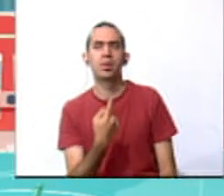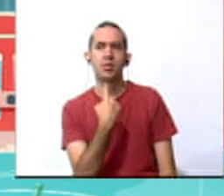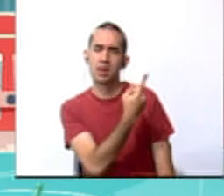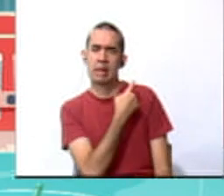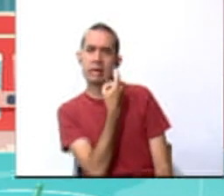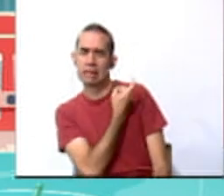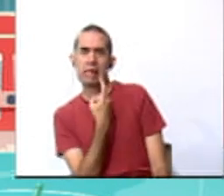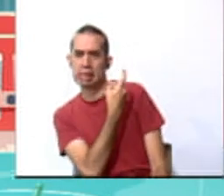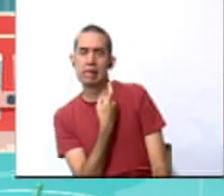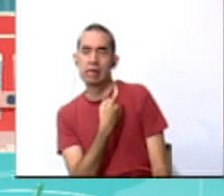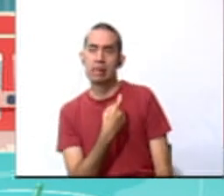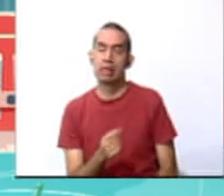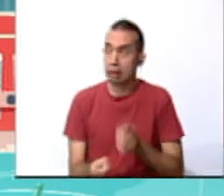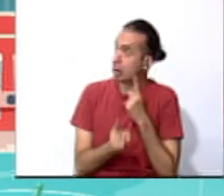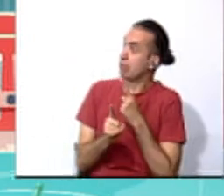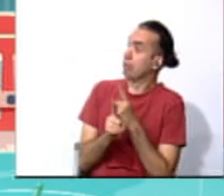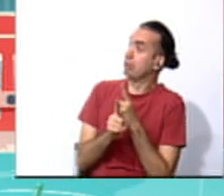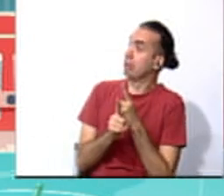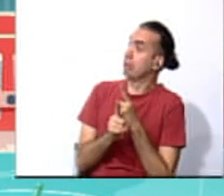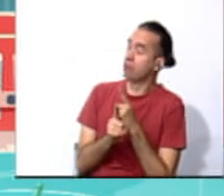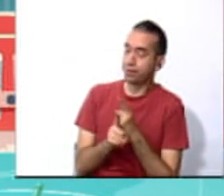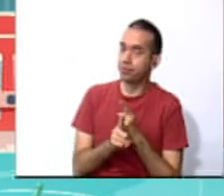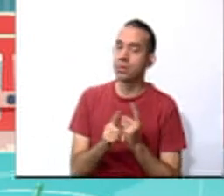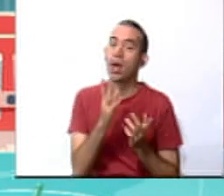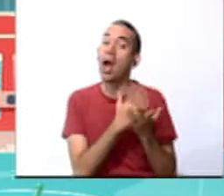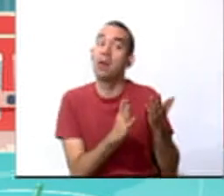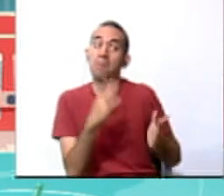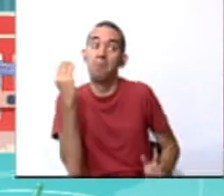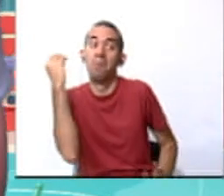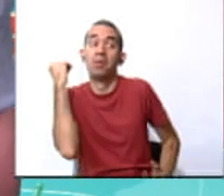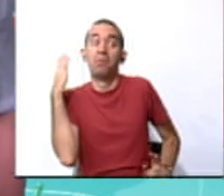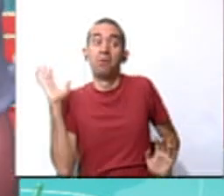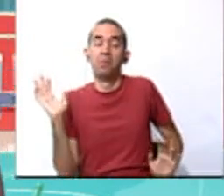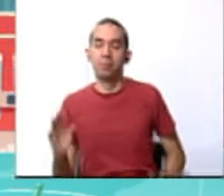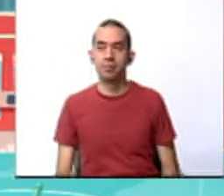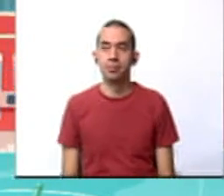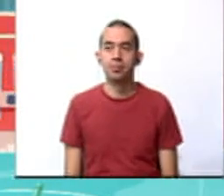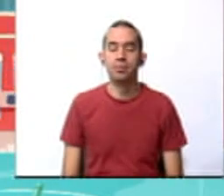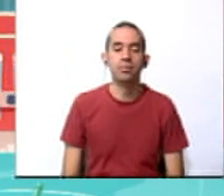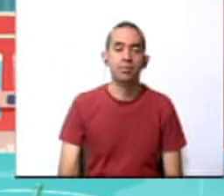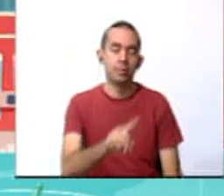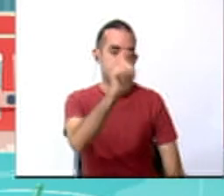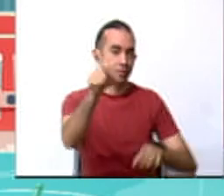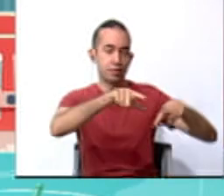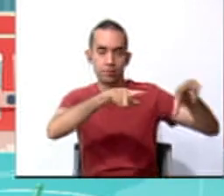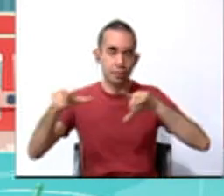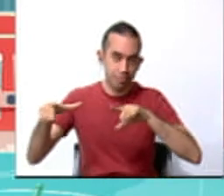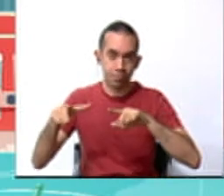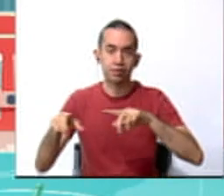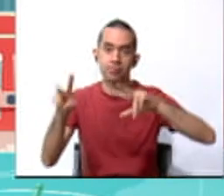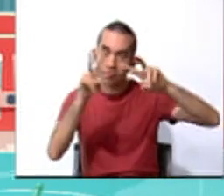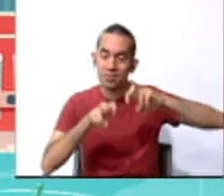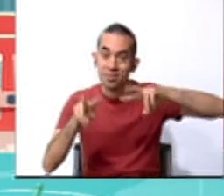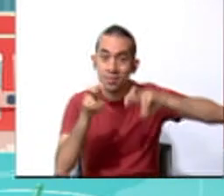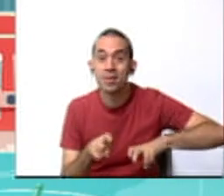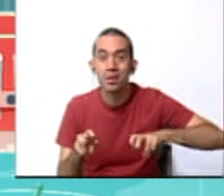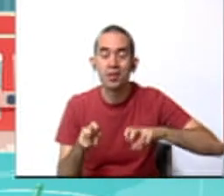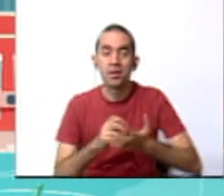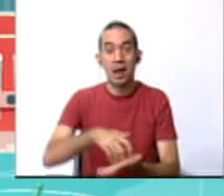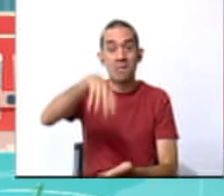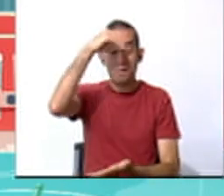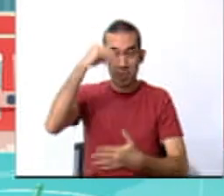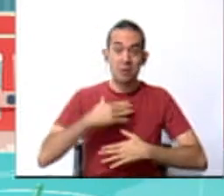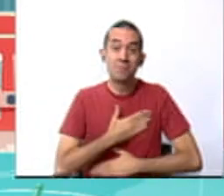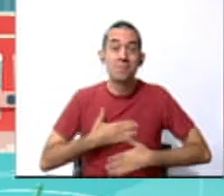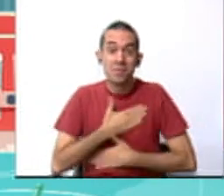many questions. Is that right? Yes. Somebody told me that. Are you ready to explore, learn, and have lots of